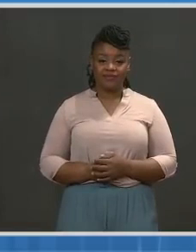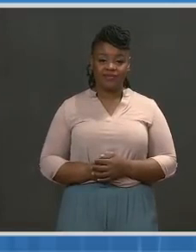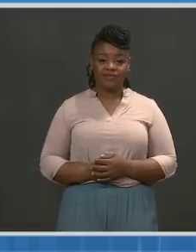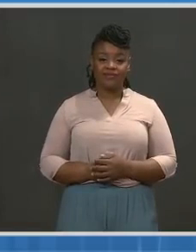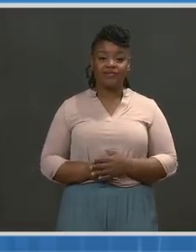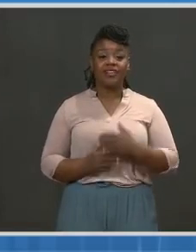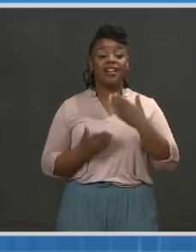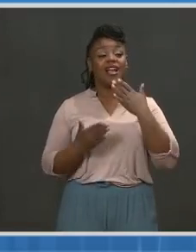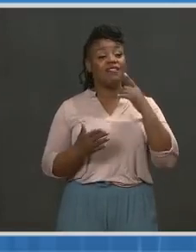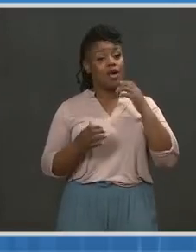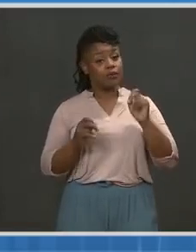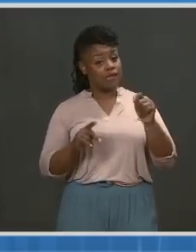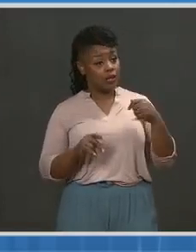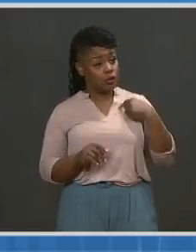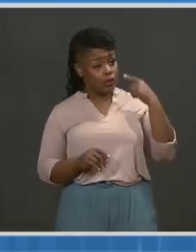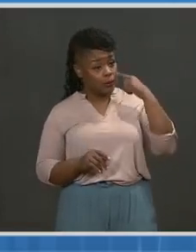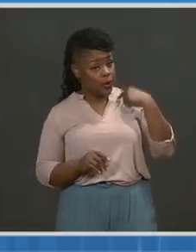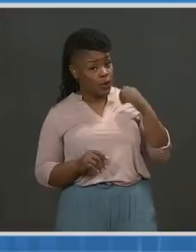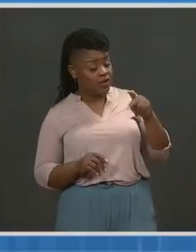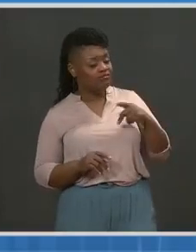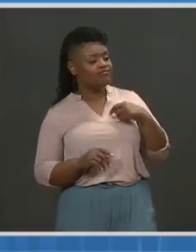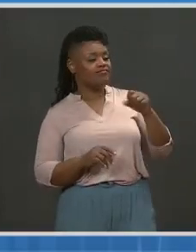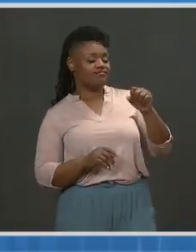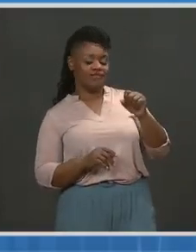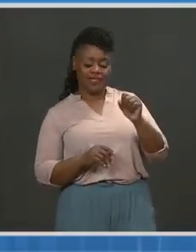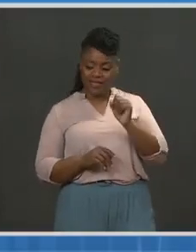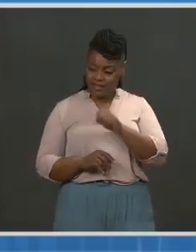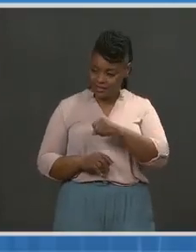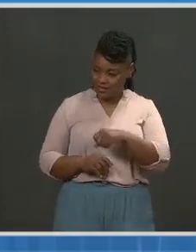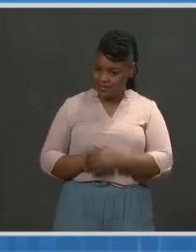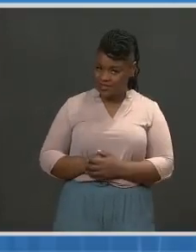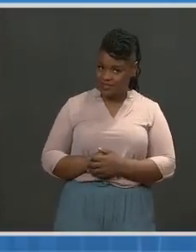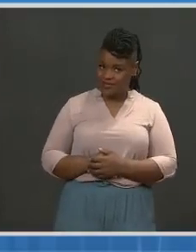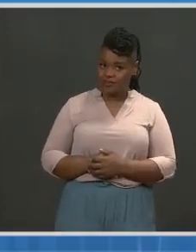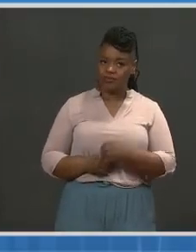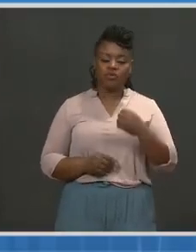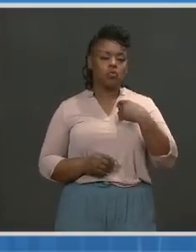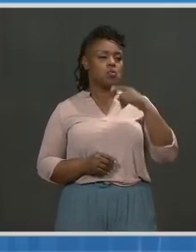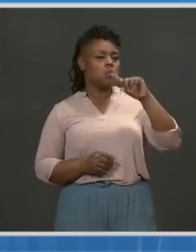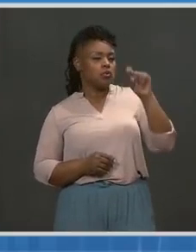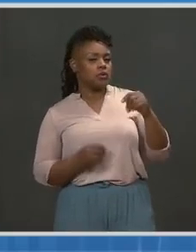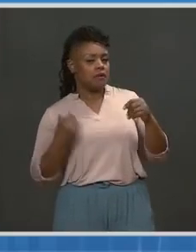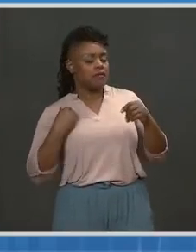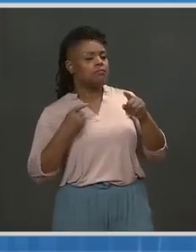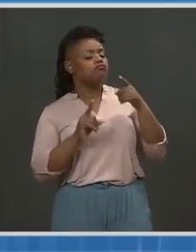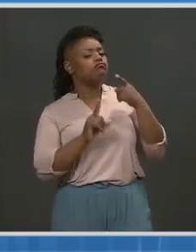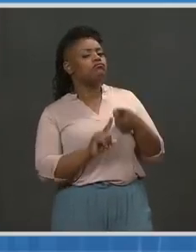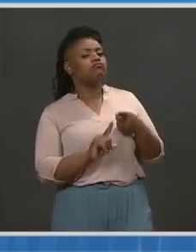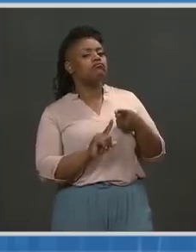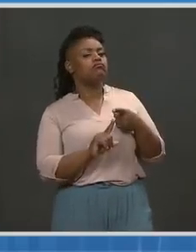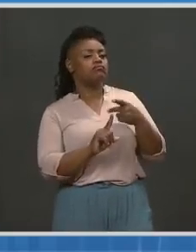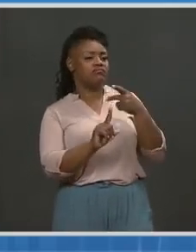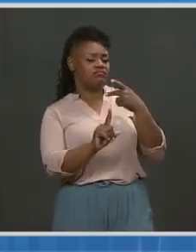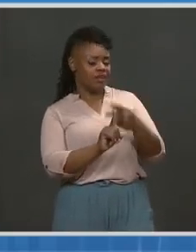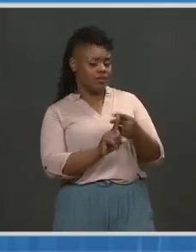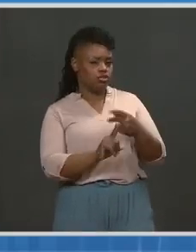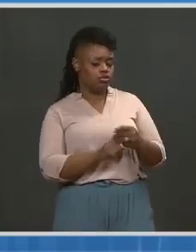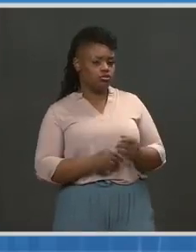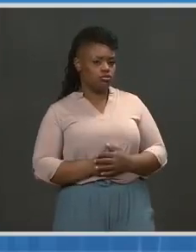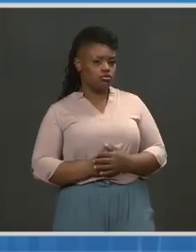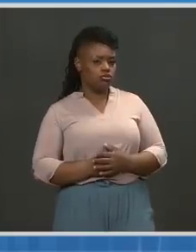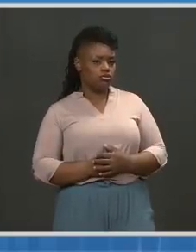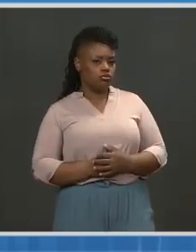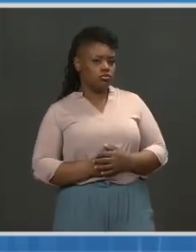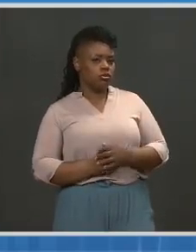Thank you so much, guys, for this opportunity. Can you hear me? Yes. I have one question about the